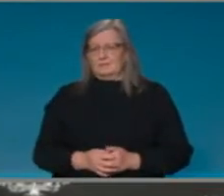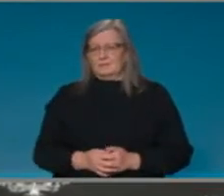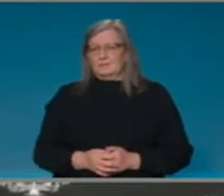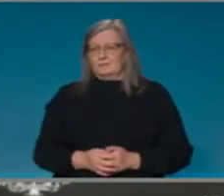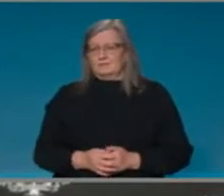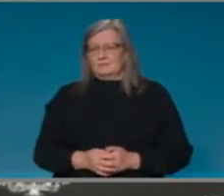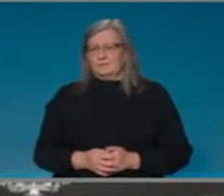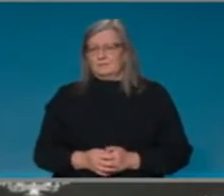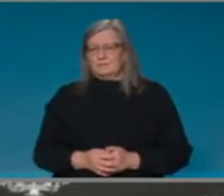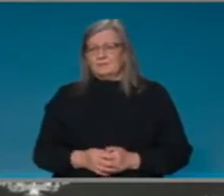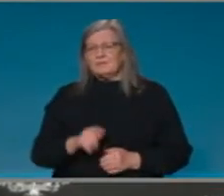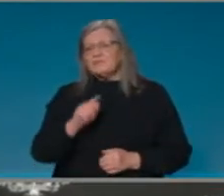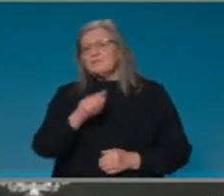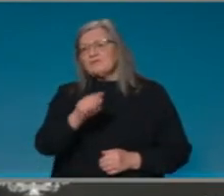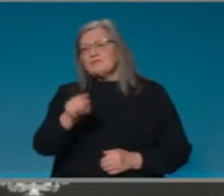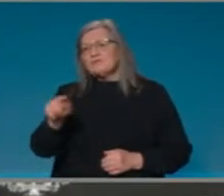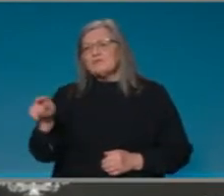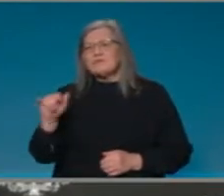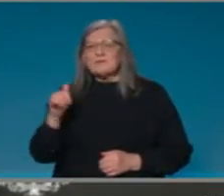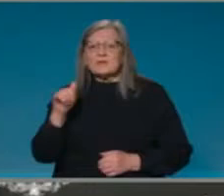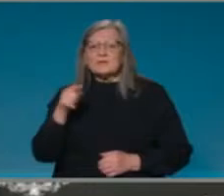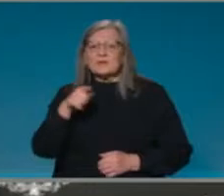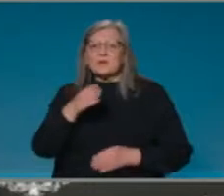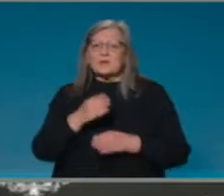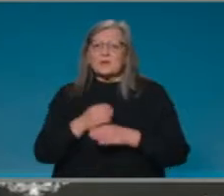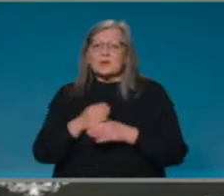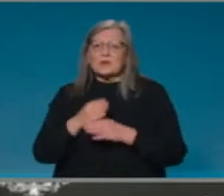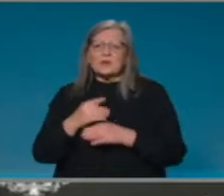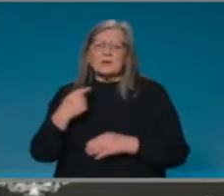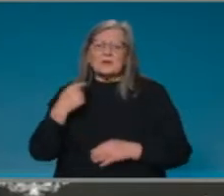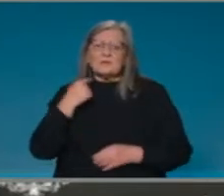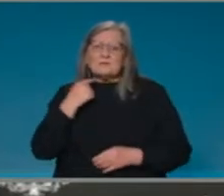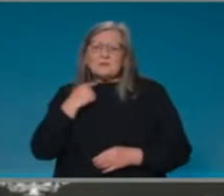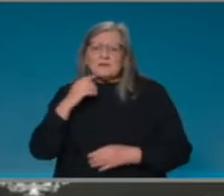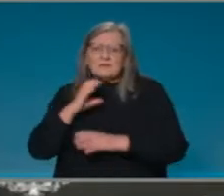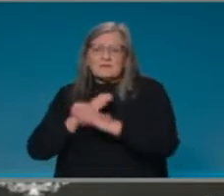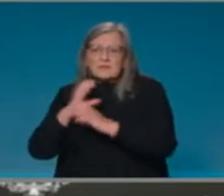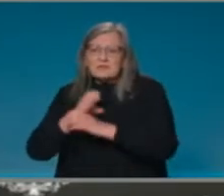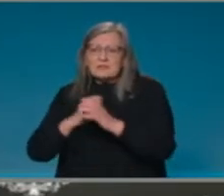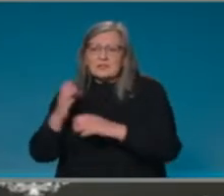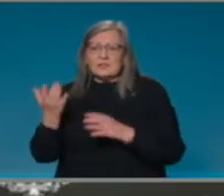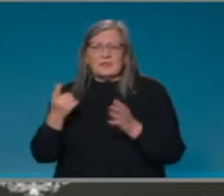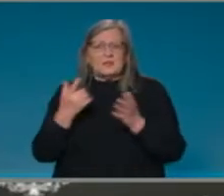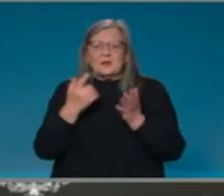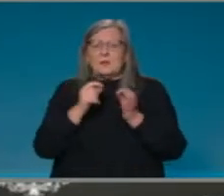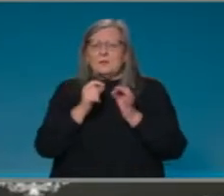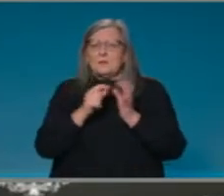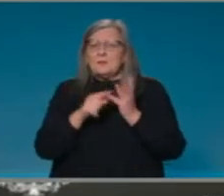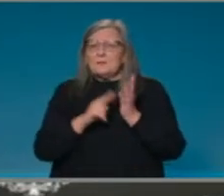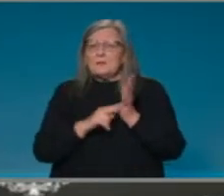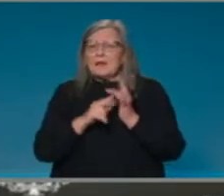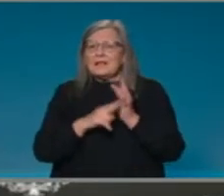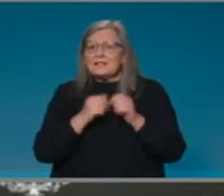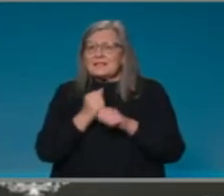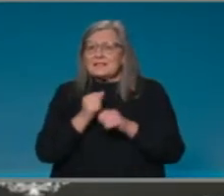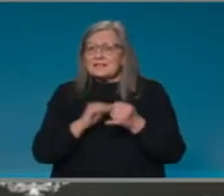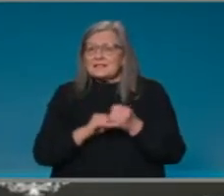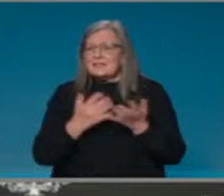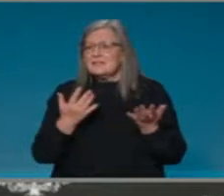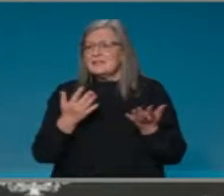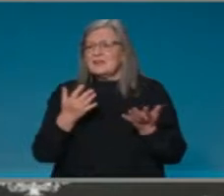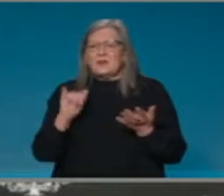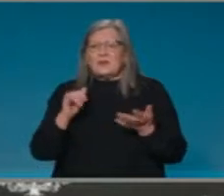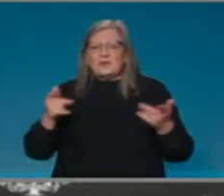a meat works, whether you're in a Bunnings, whether you are, um, in a restaurant, um, or you're in a